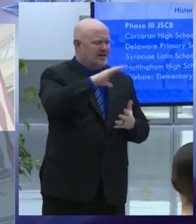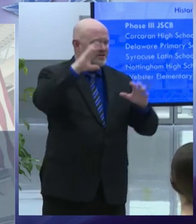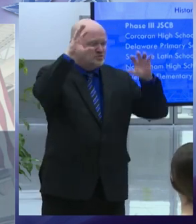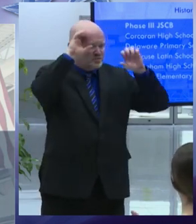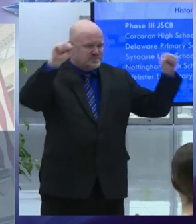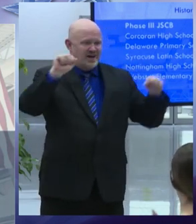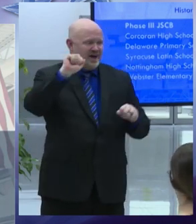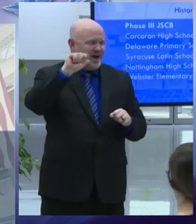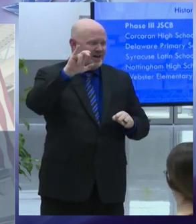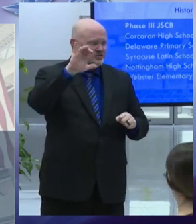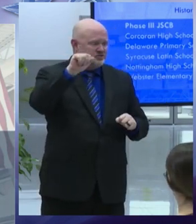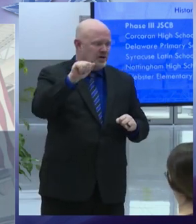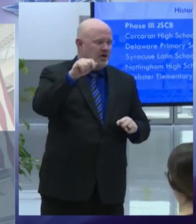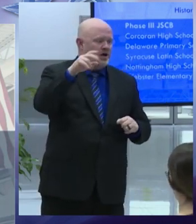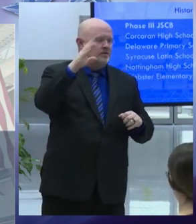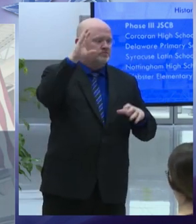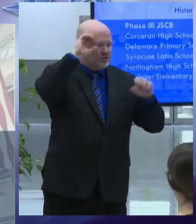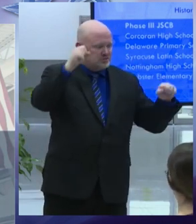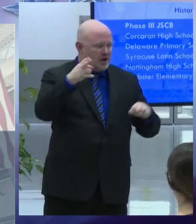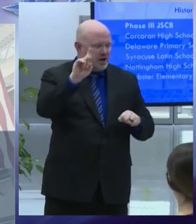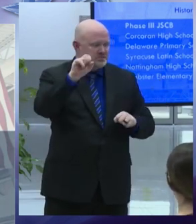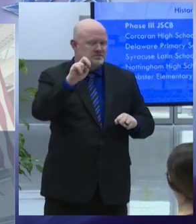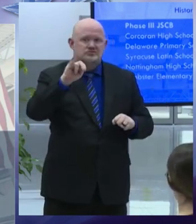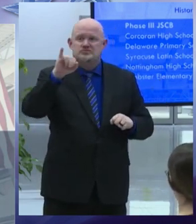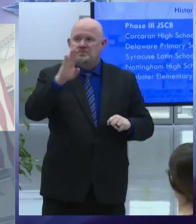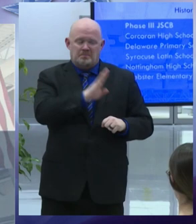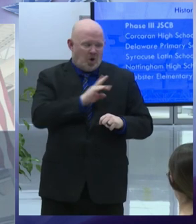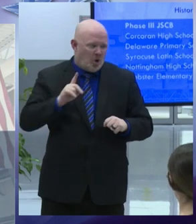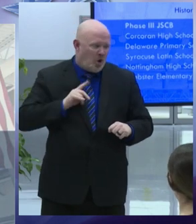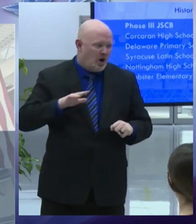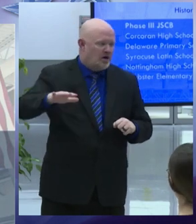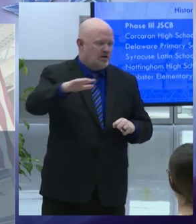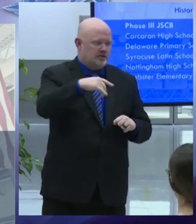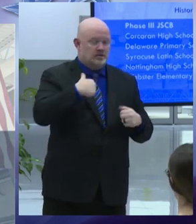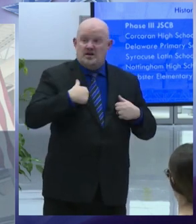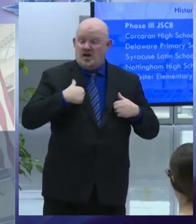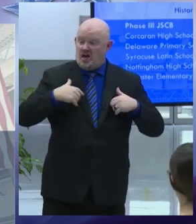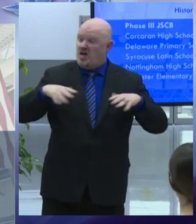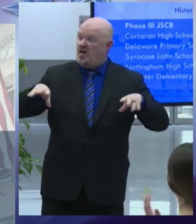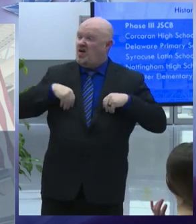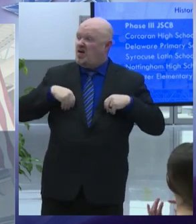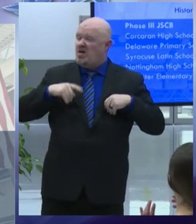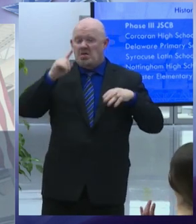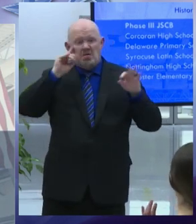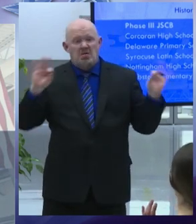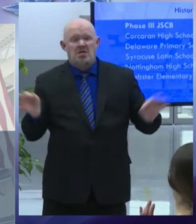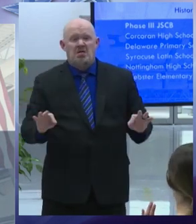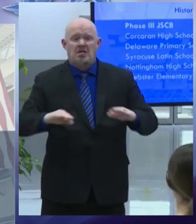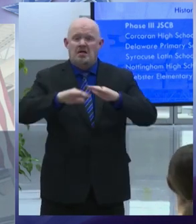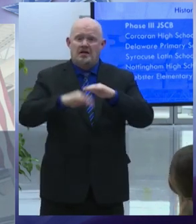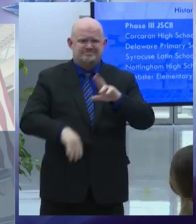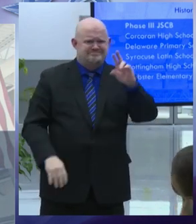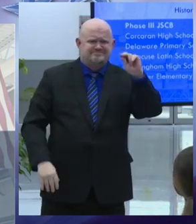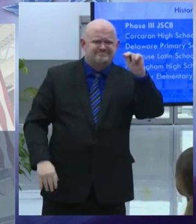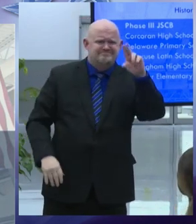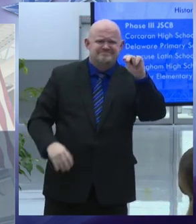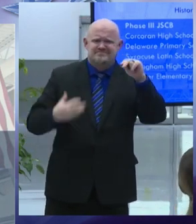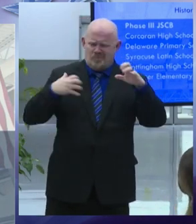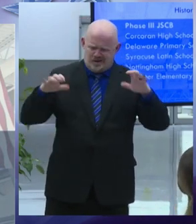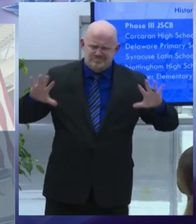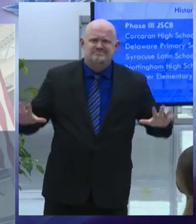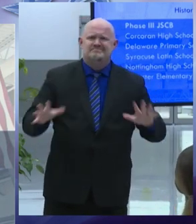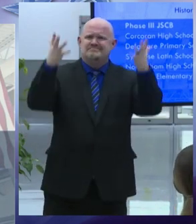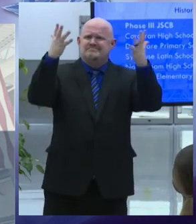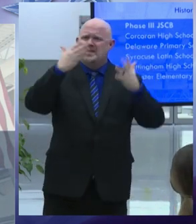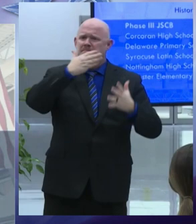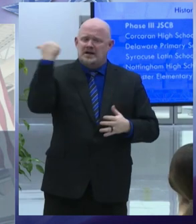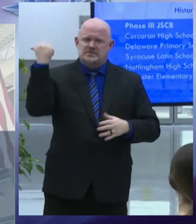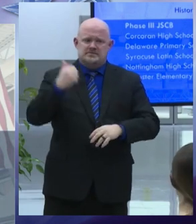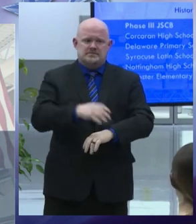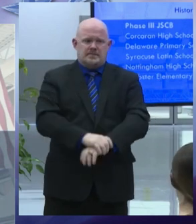the